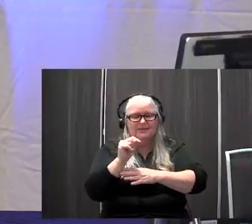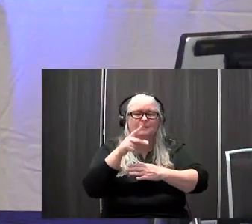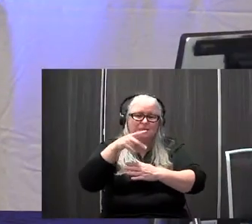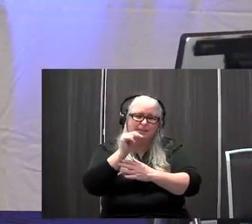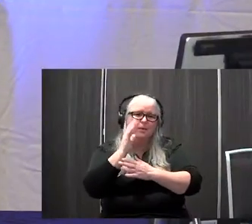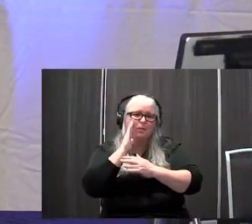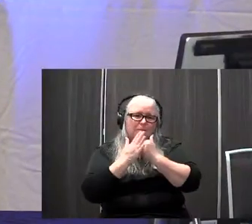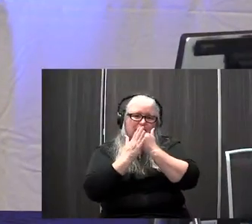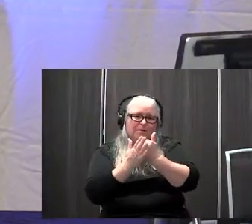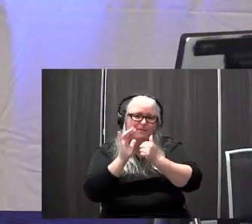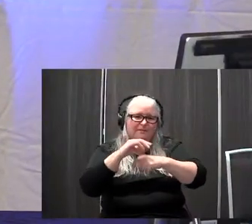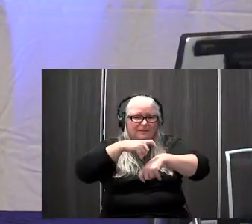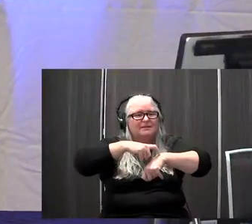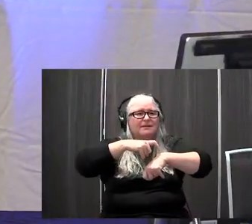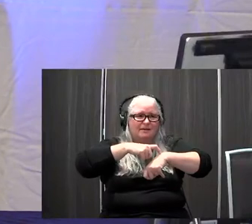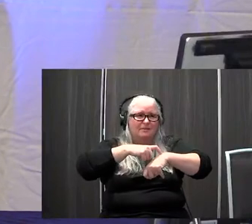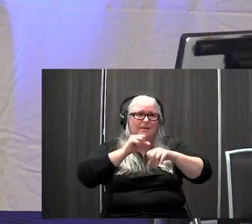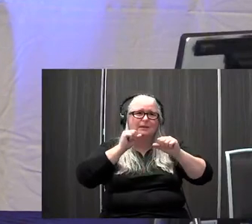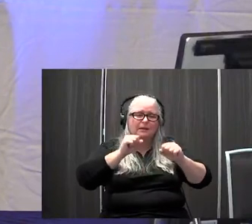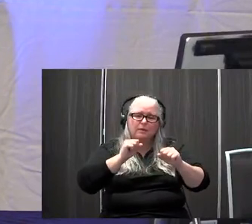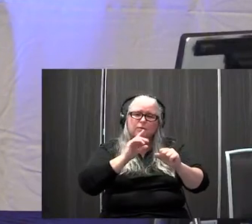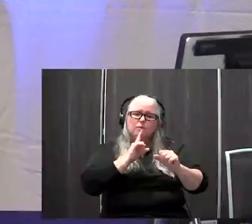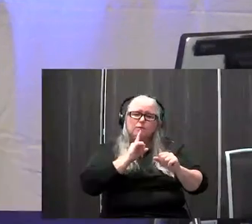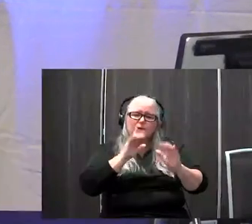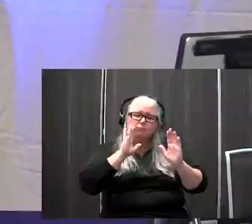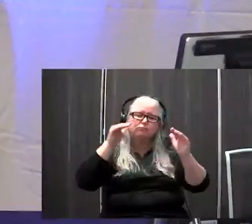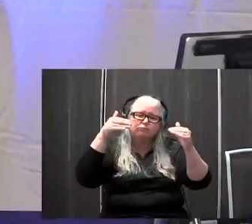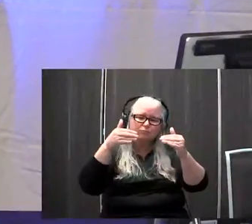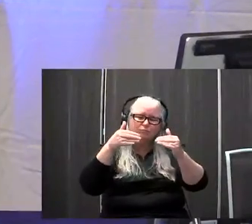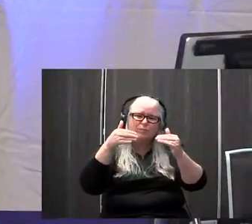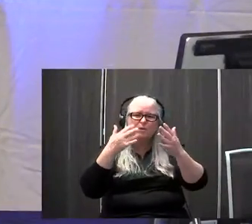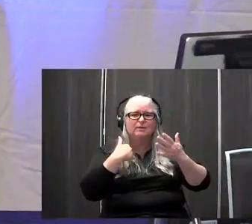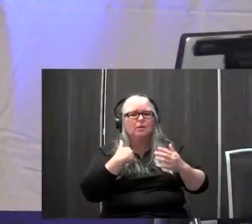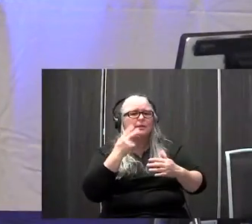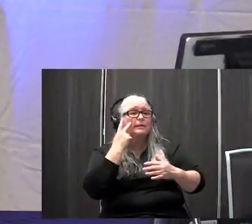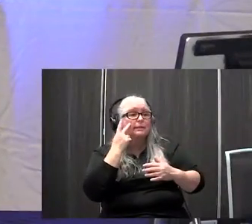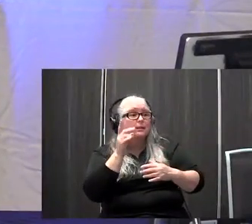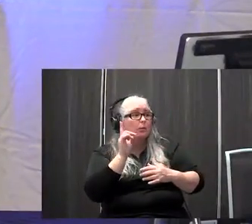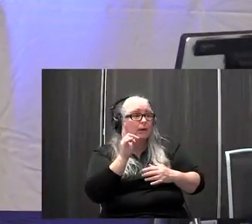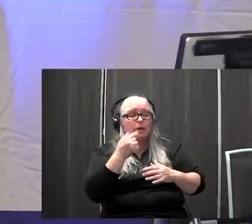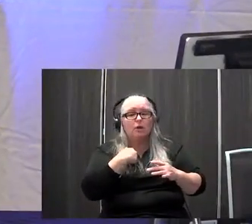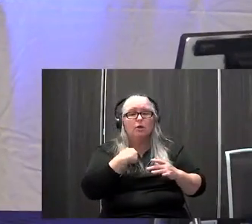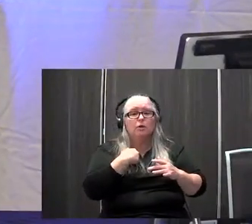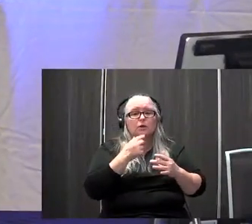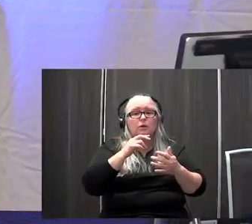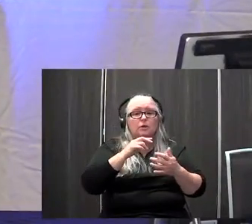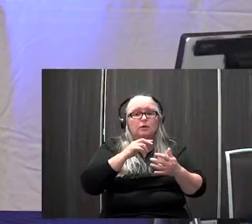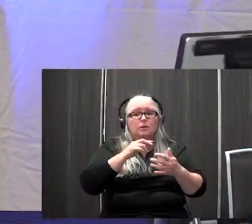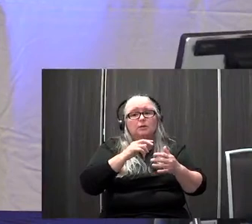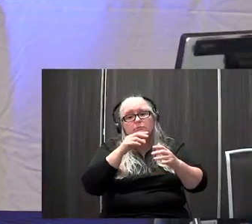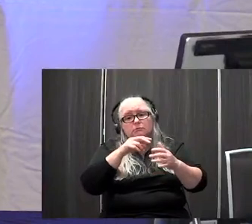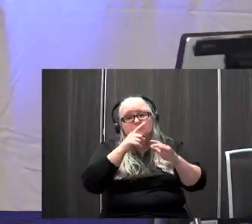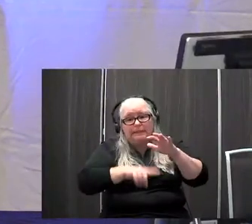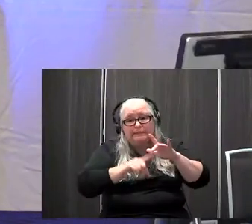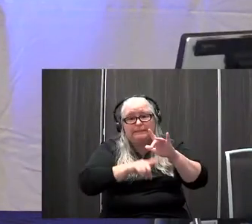So we can really hone in on, um, you know, and kind of assess and see where maybe what we're missing out and where we can continue to plug in